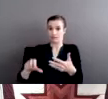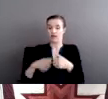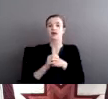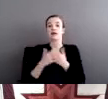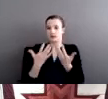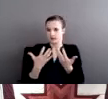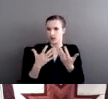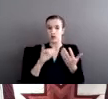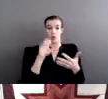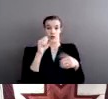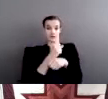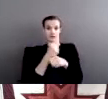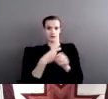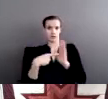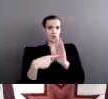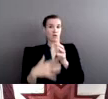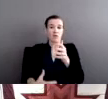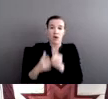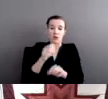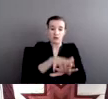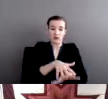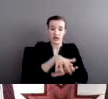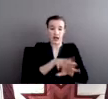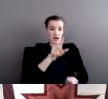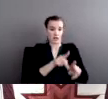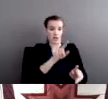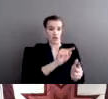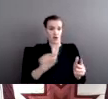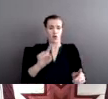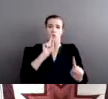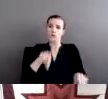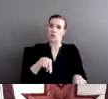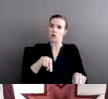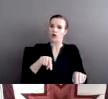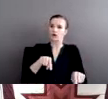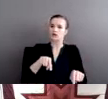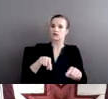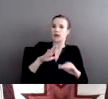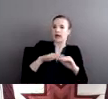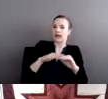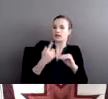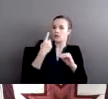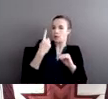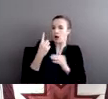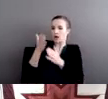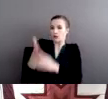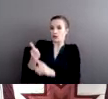people in the United States report that they have had at least one non-Native perpetrator.